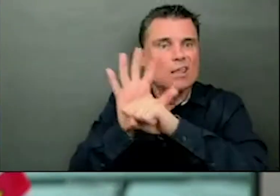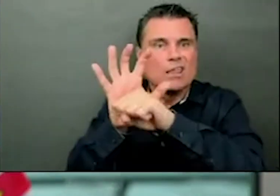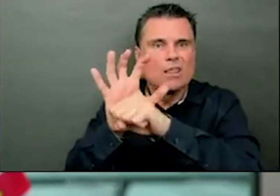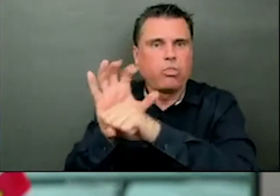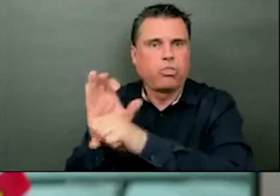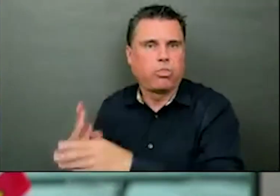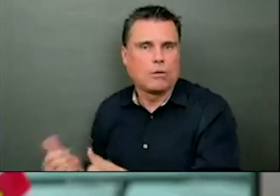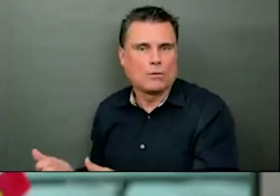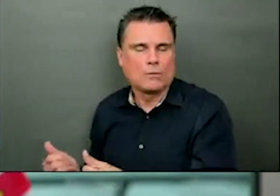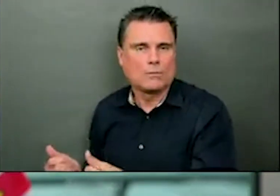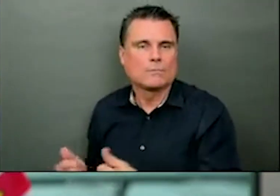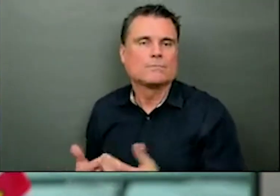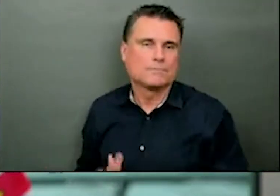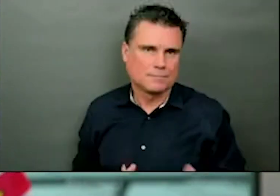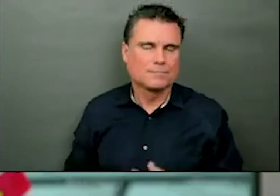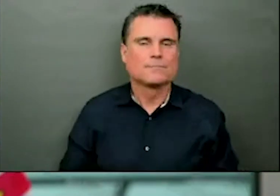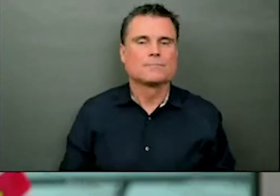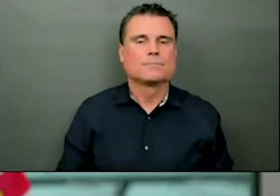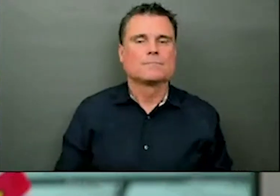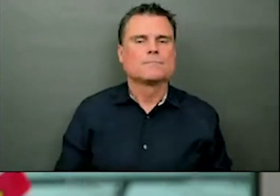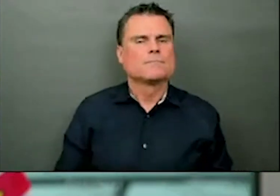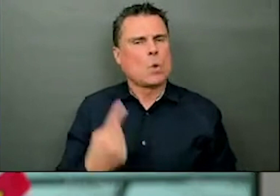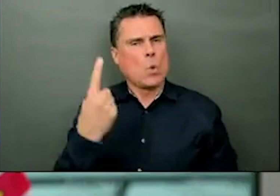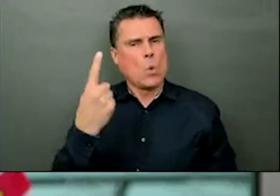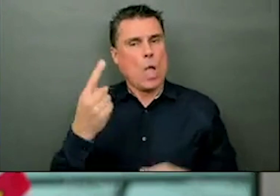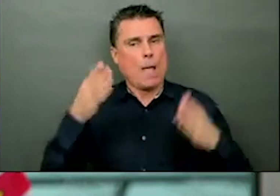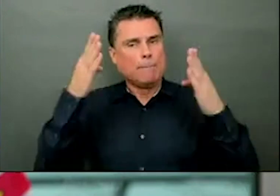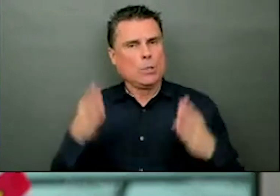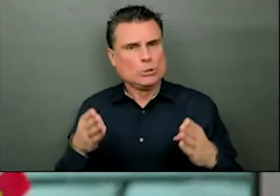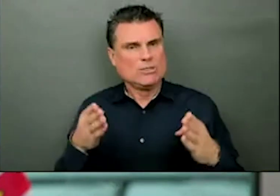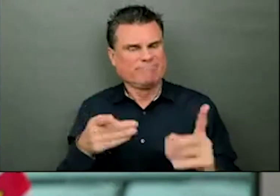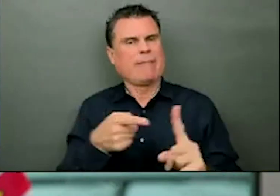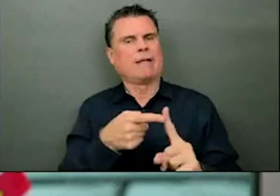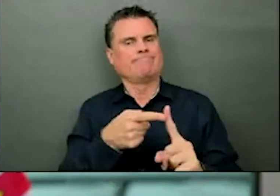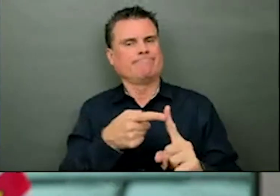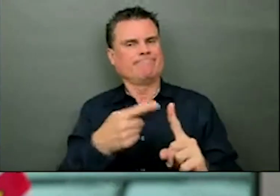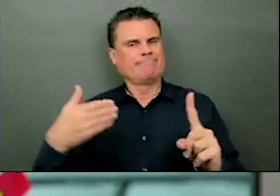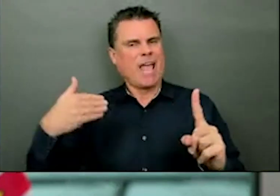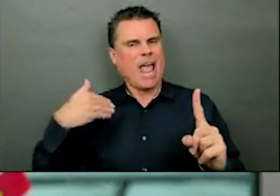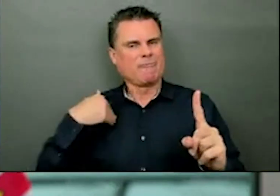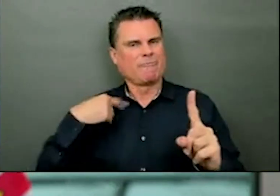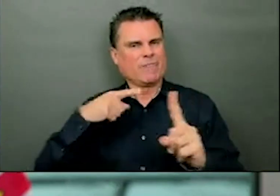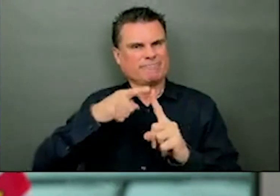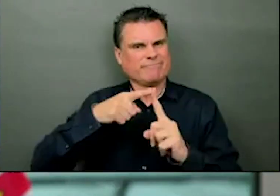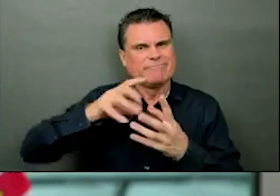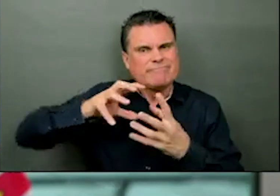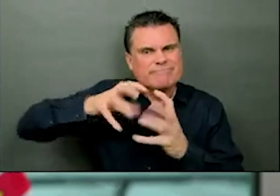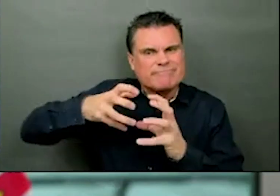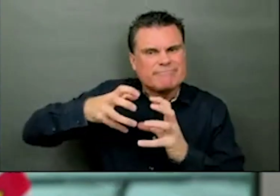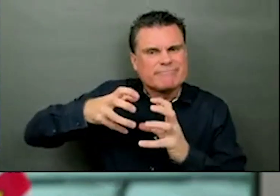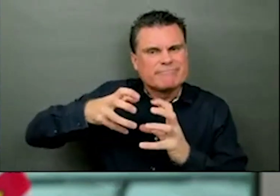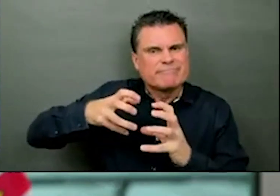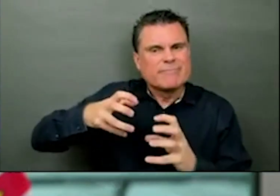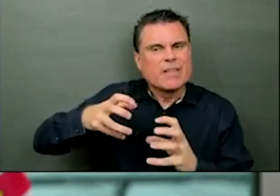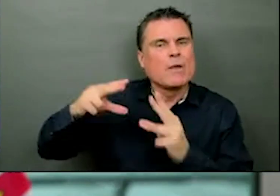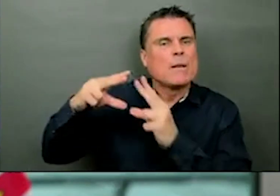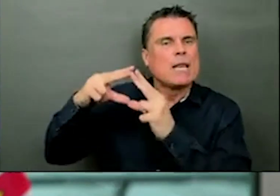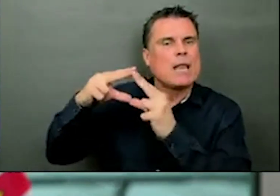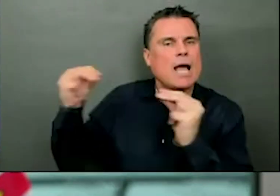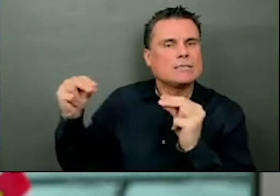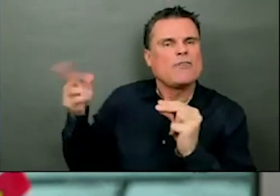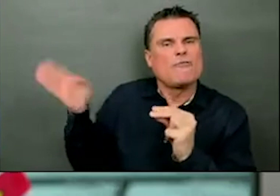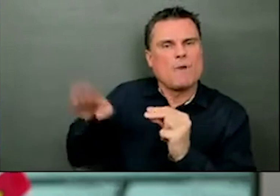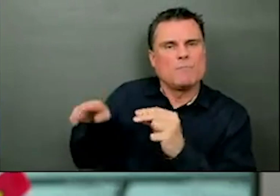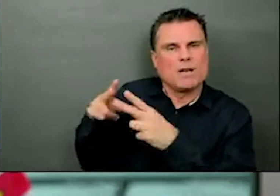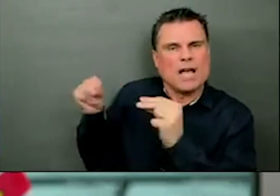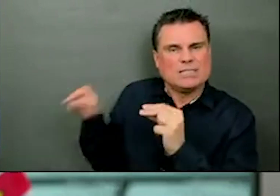can you say which health district that person is in? Whether they're self-isolating? And also, I mean, this is